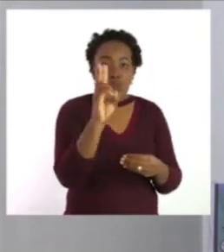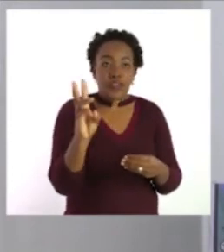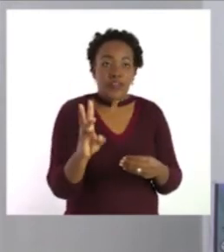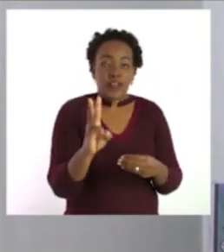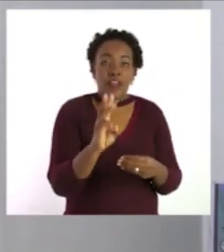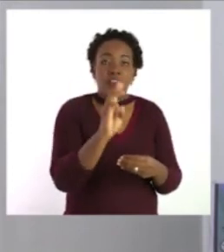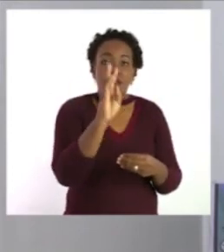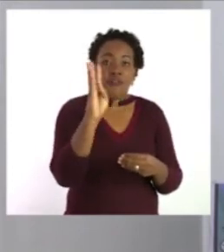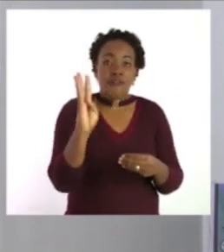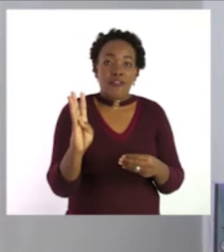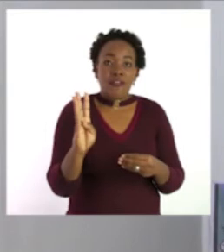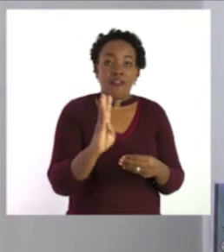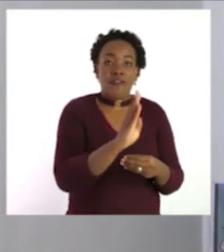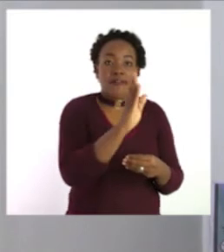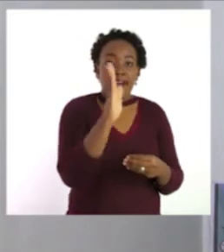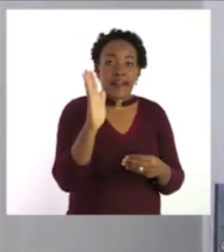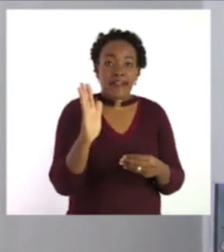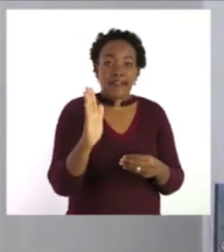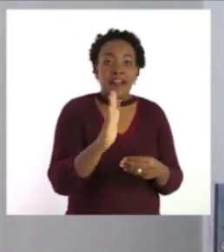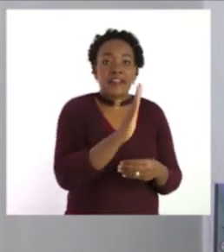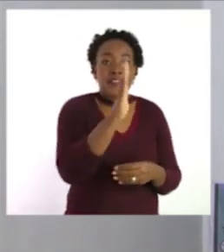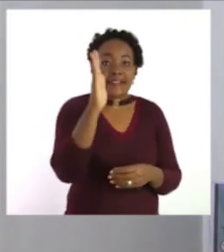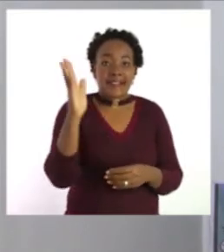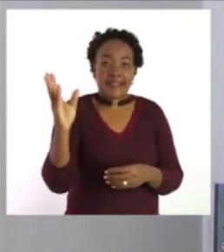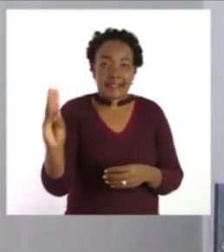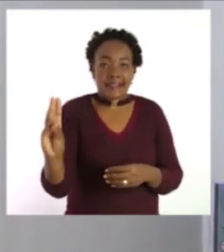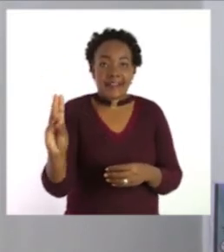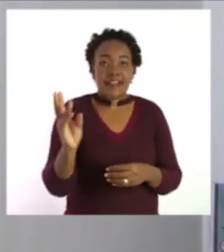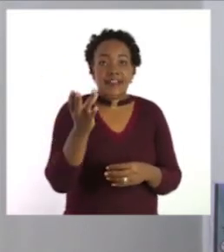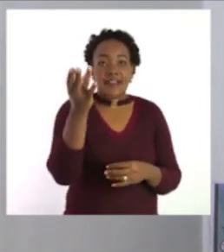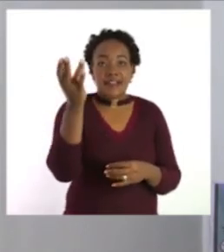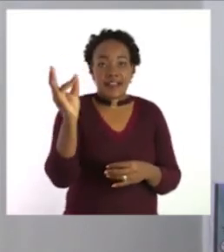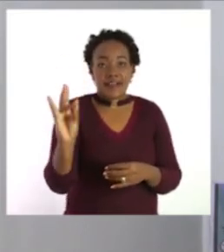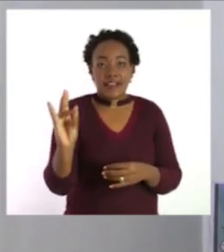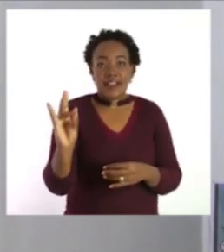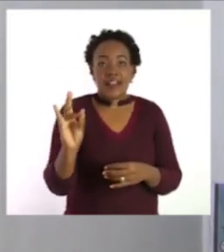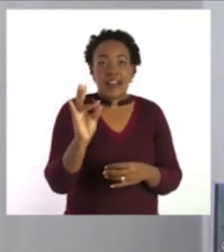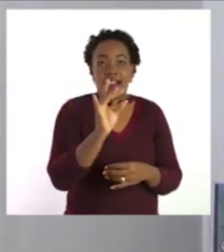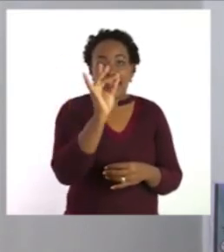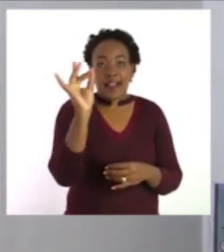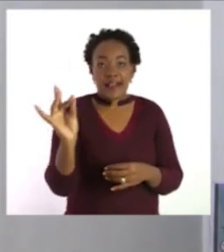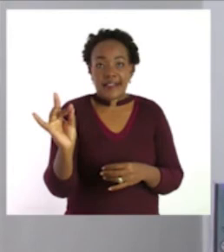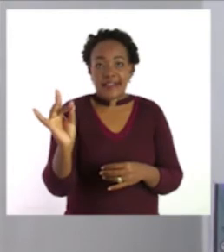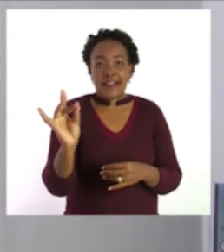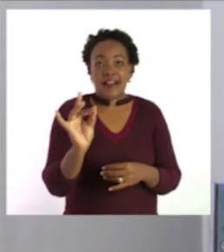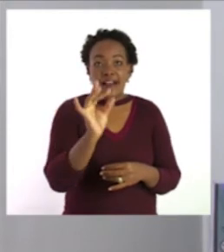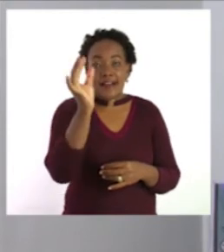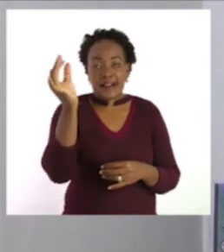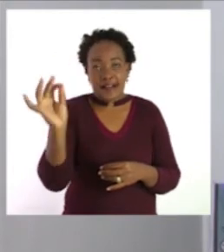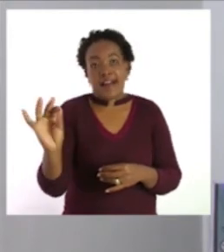4, 5, 6, 7, 8, 9.